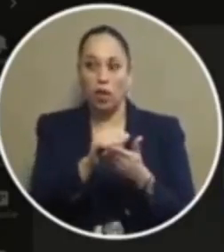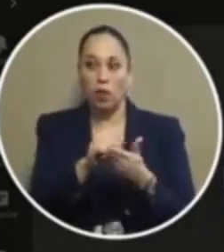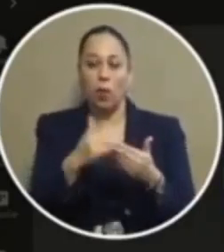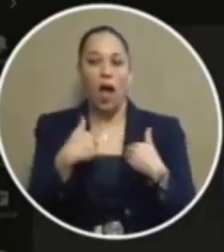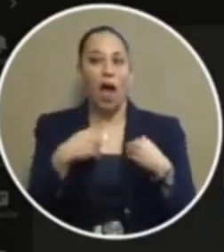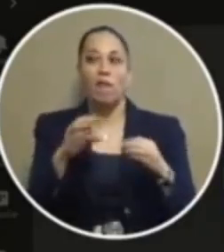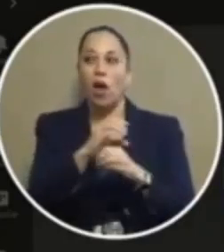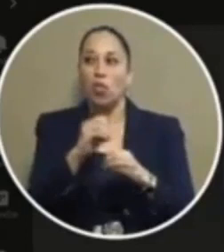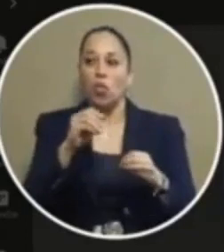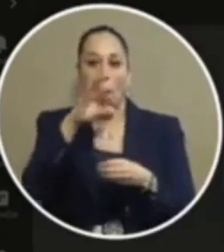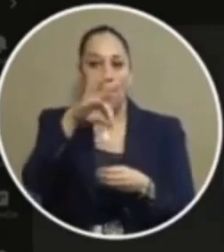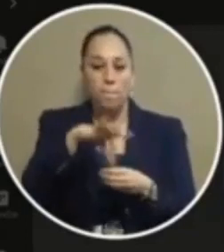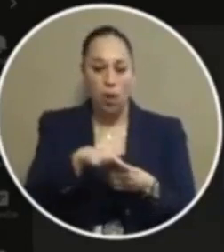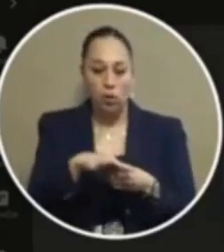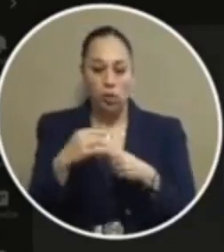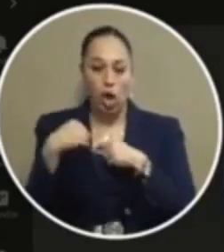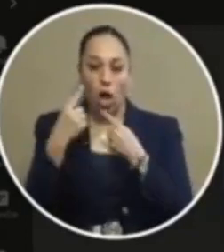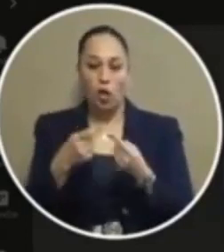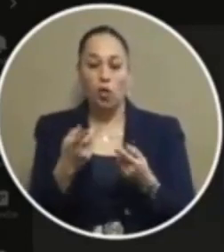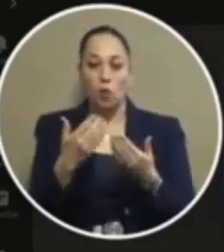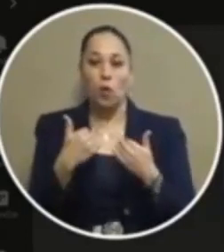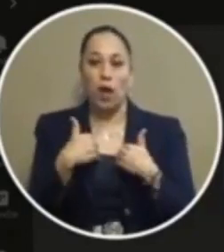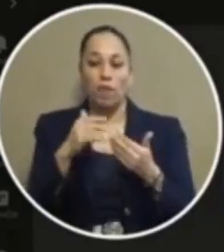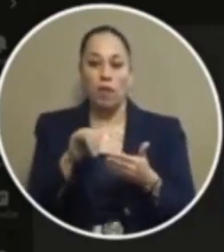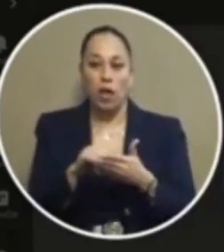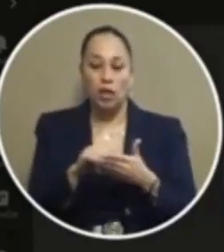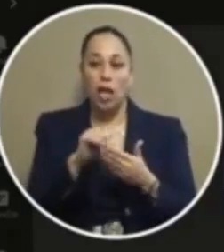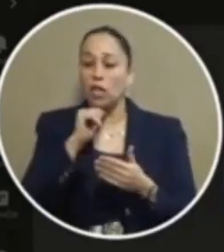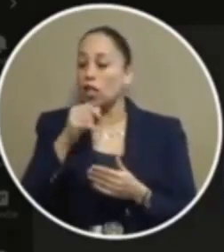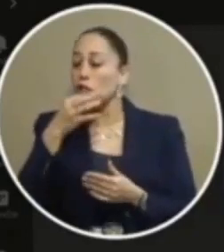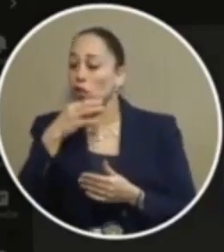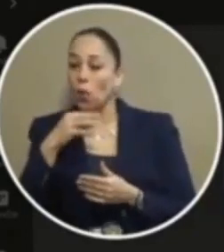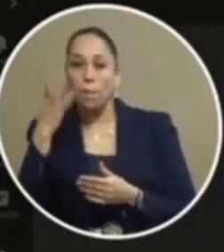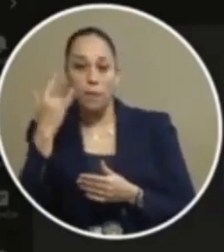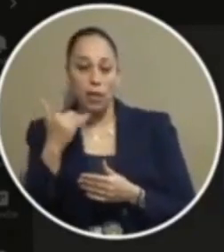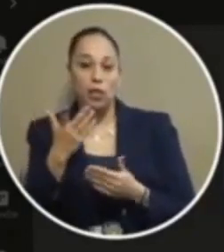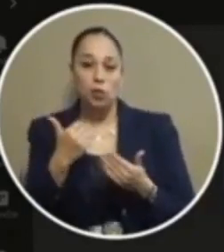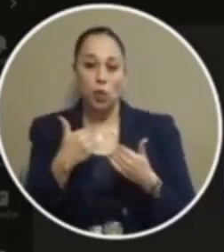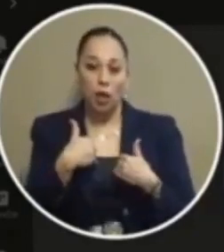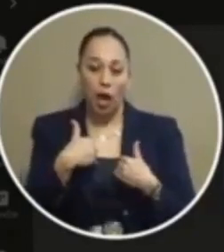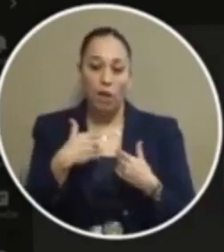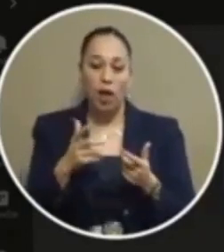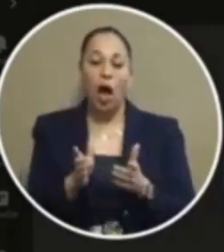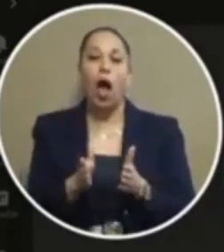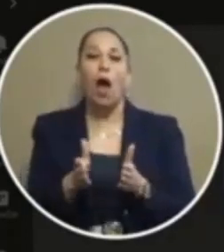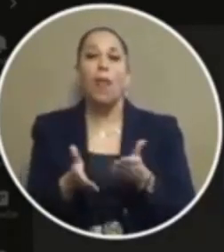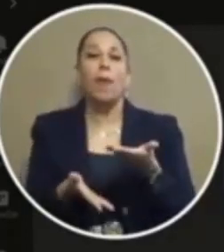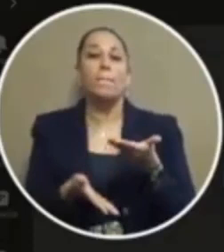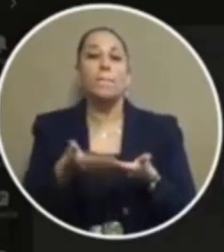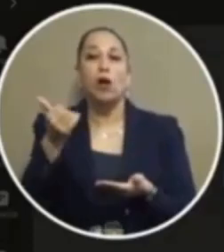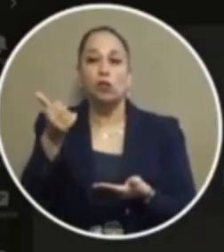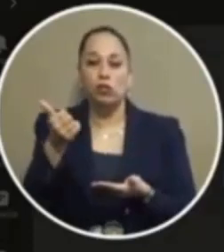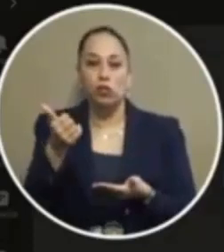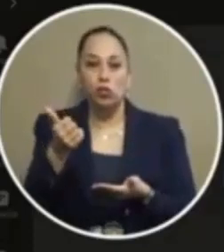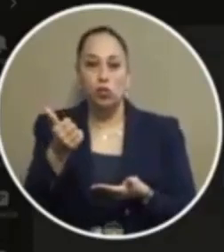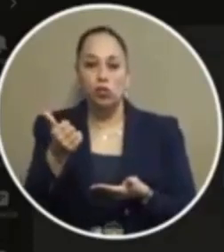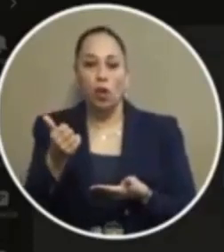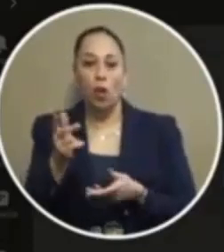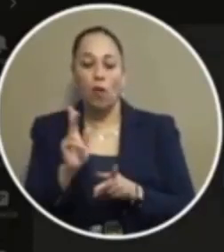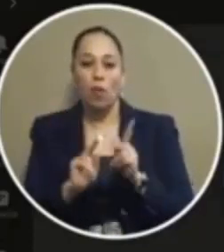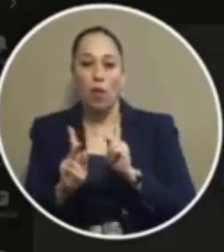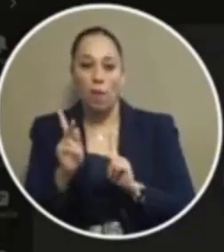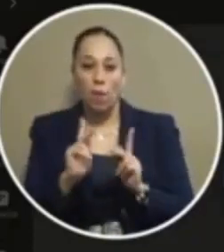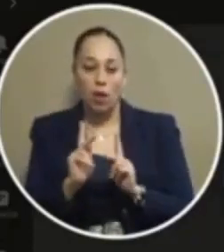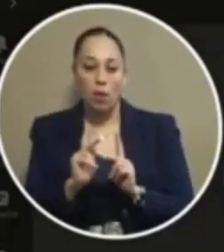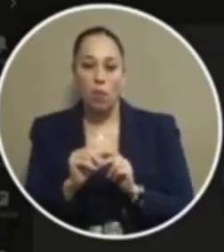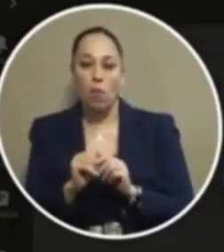votes and so until we have a vote do not assume just because we have a majority of uh voices that are being